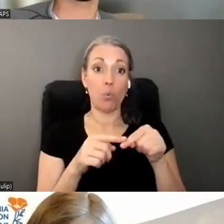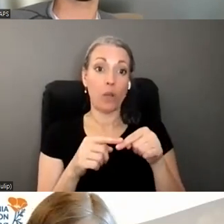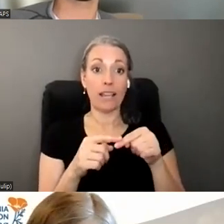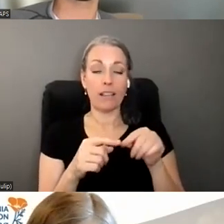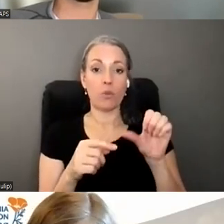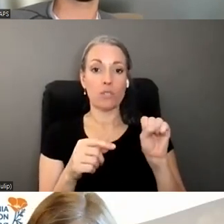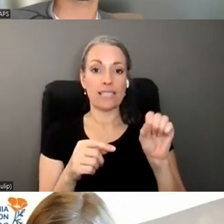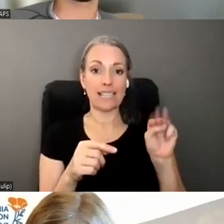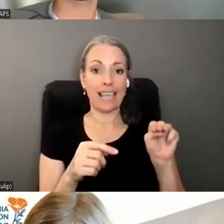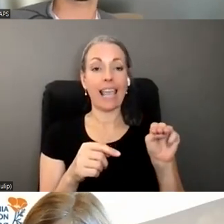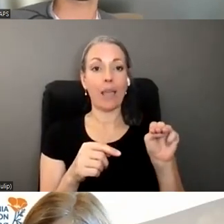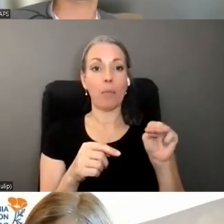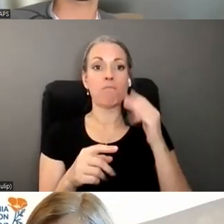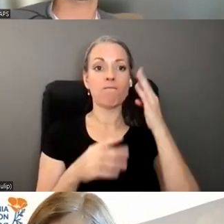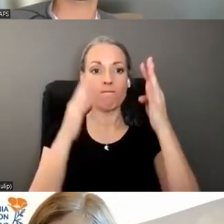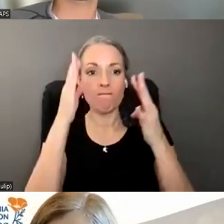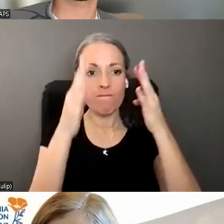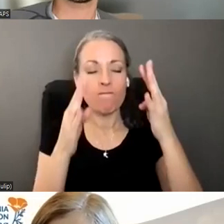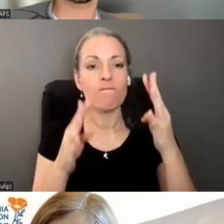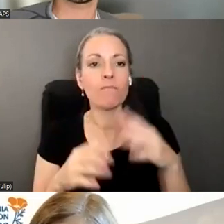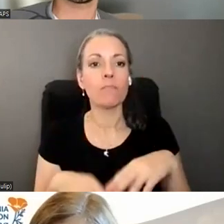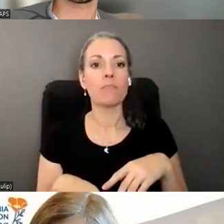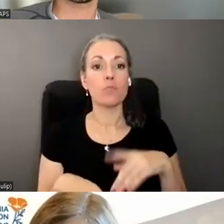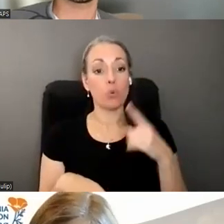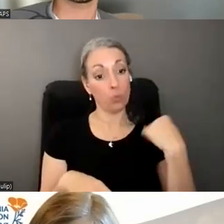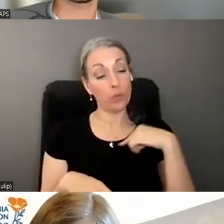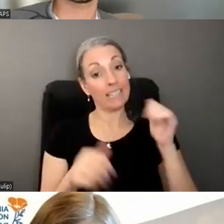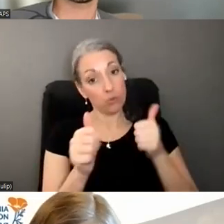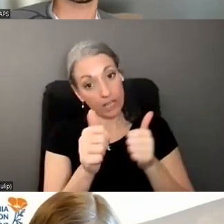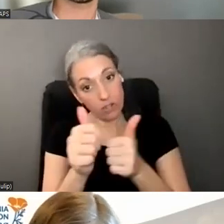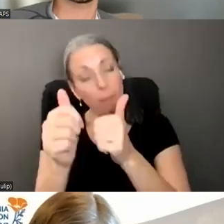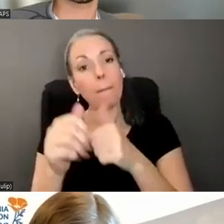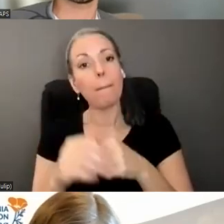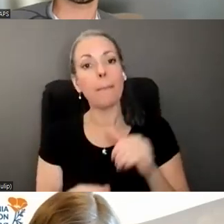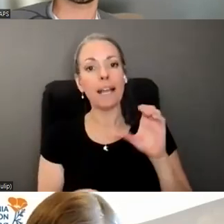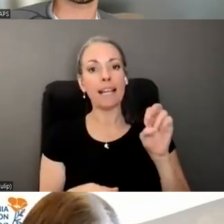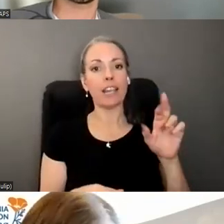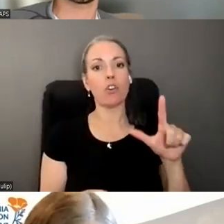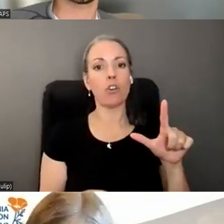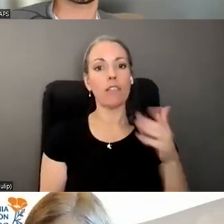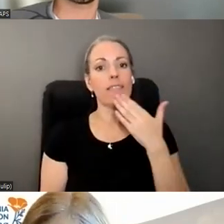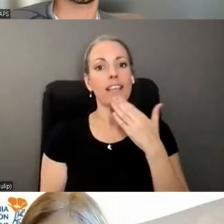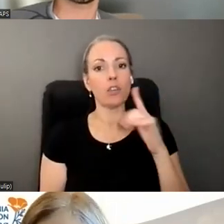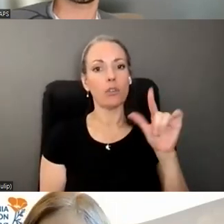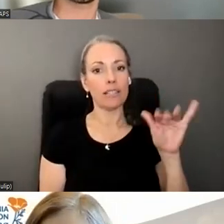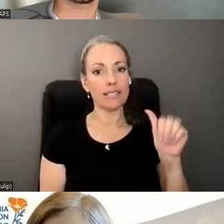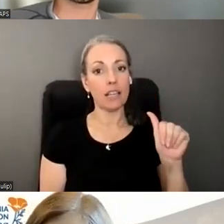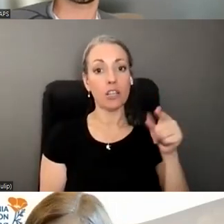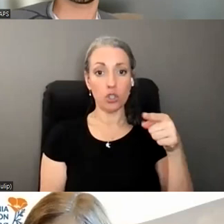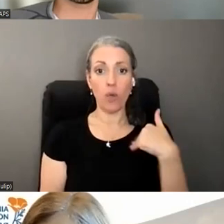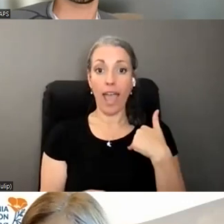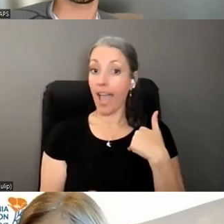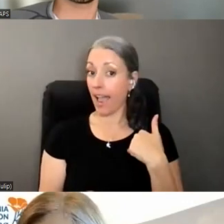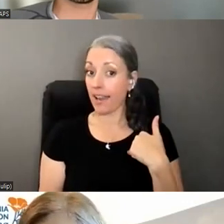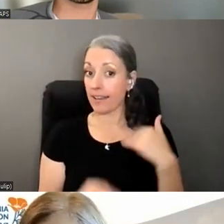artists so it's something that we need to definitely catch up on um Carol thank you and Lisa you had you